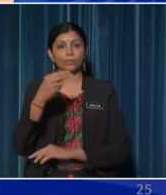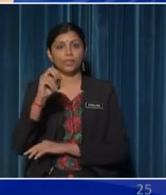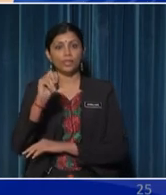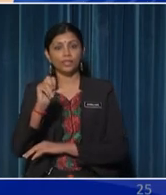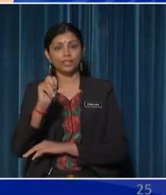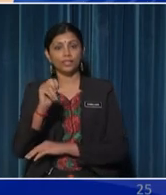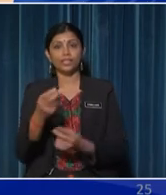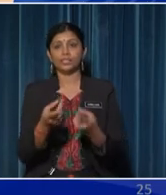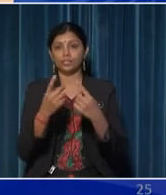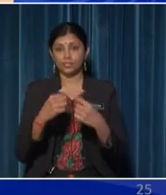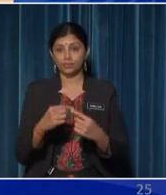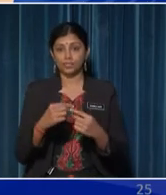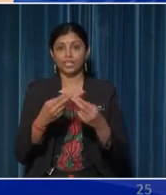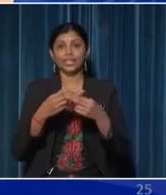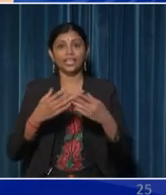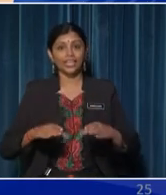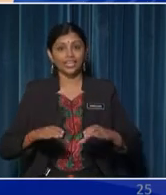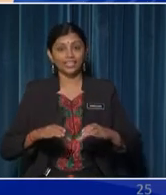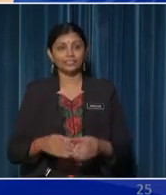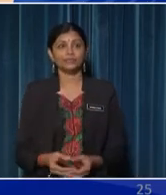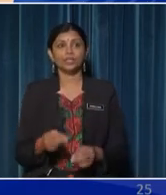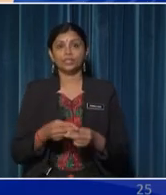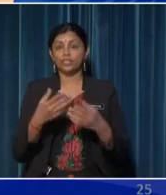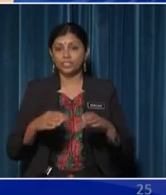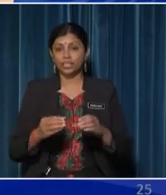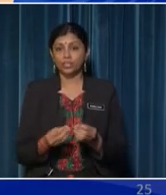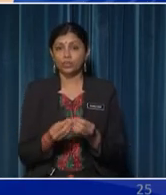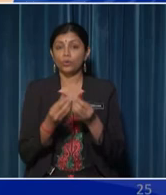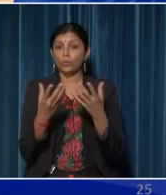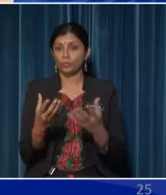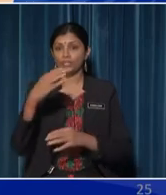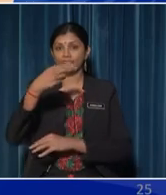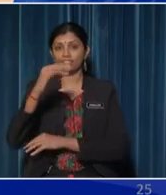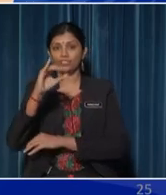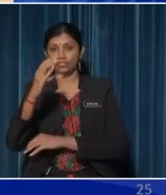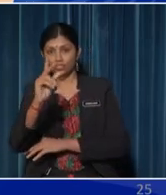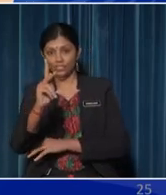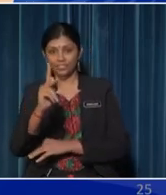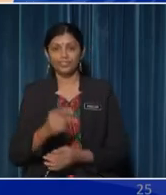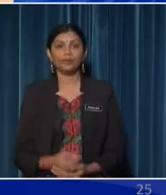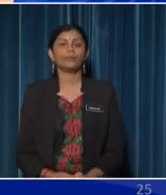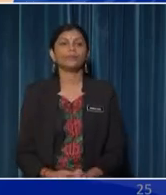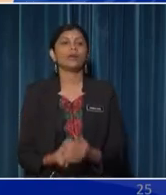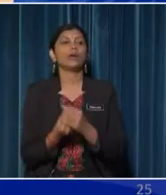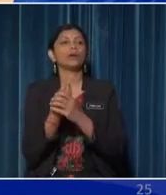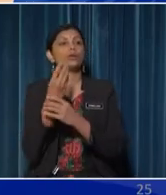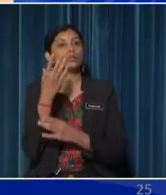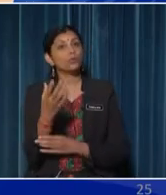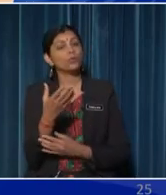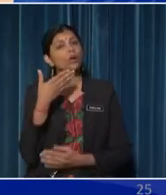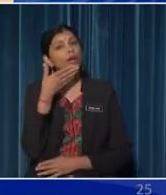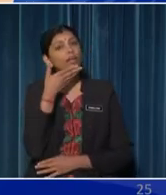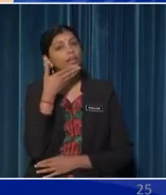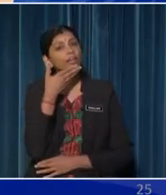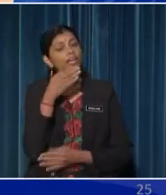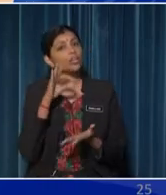the egg The egg hatches into a chick The chick grows into a